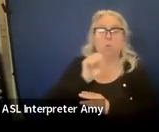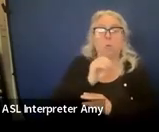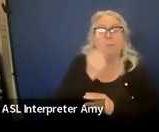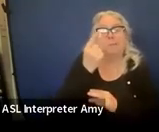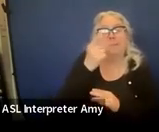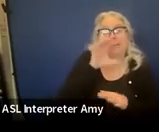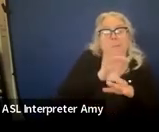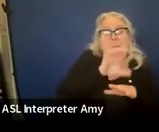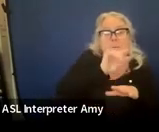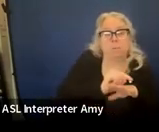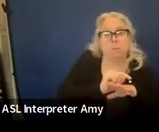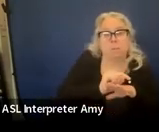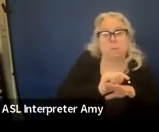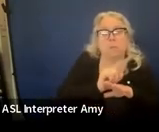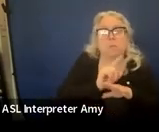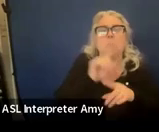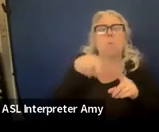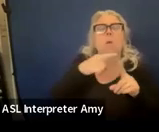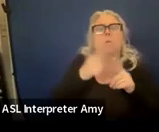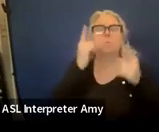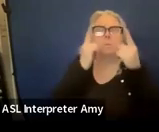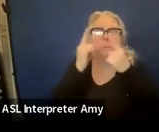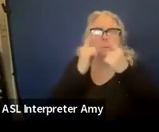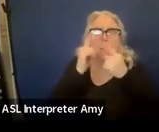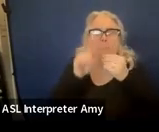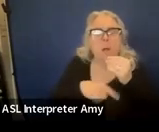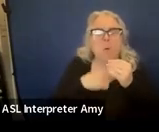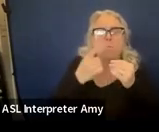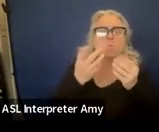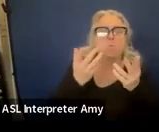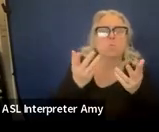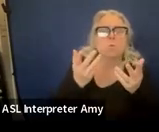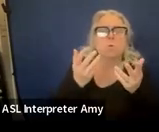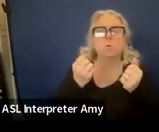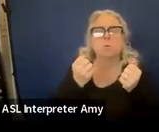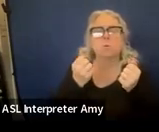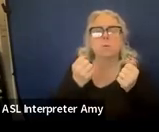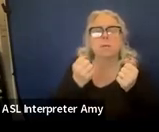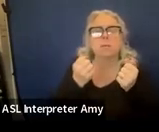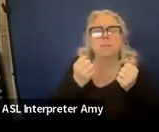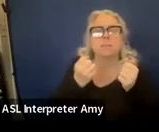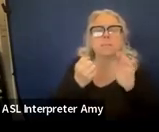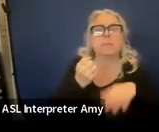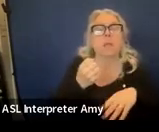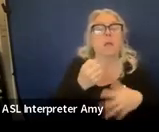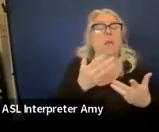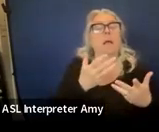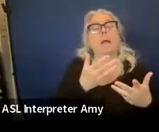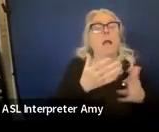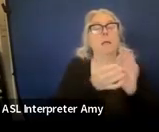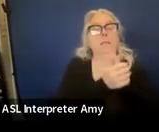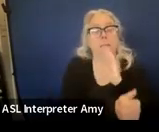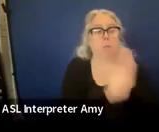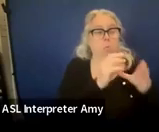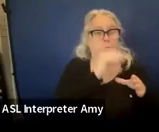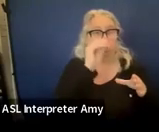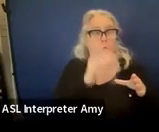really is when you're thinking about taking a skill that the student has kind of mastered